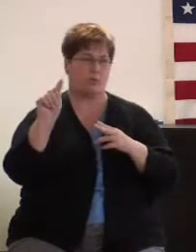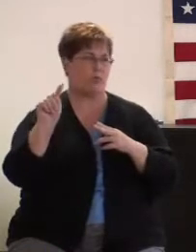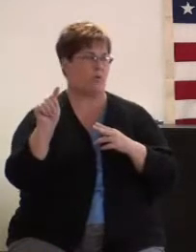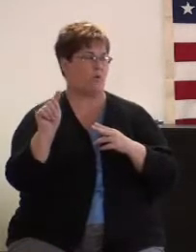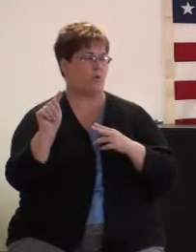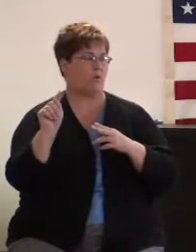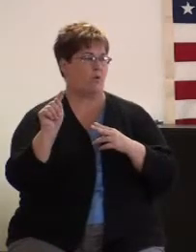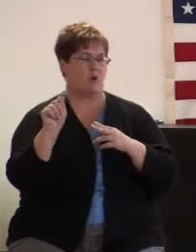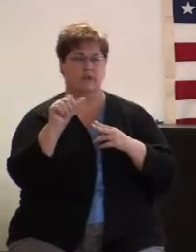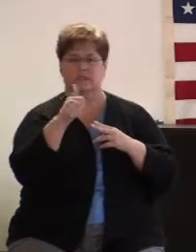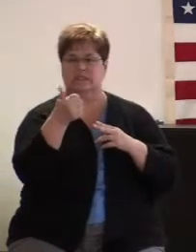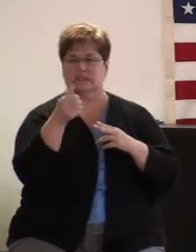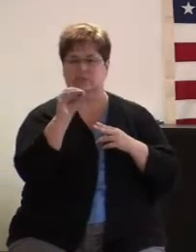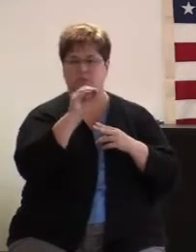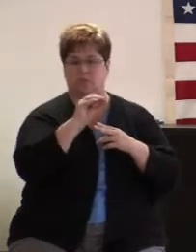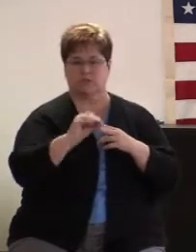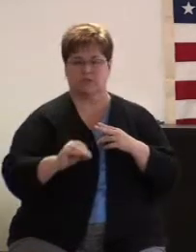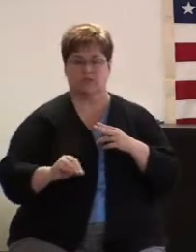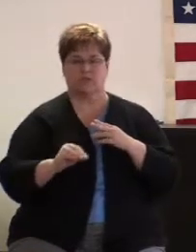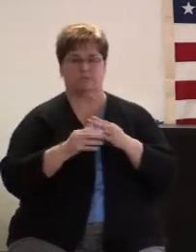10%